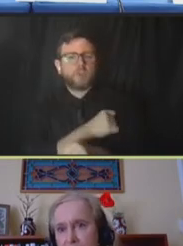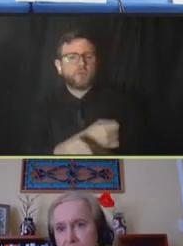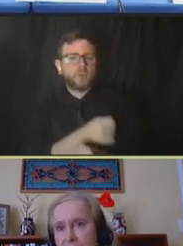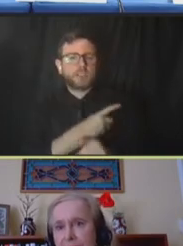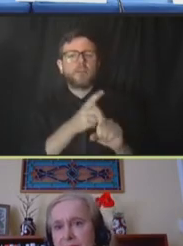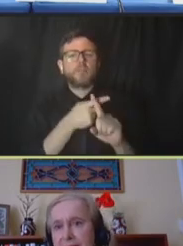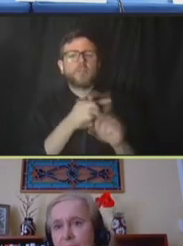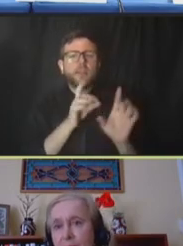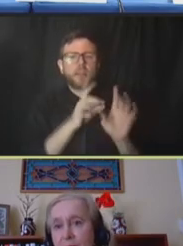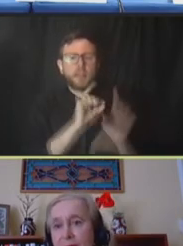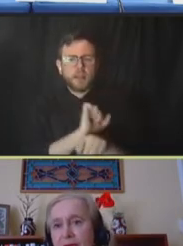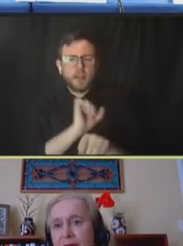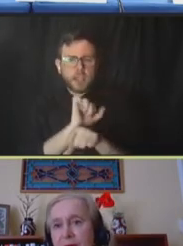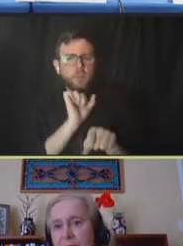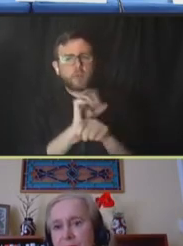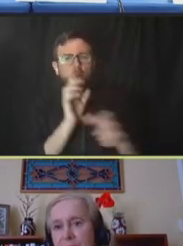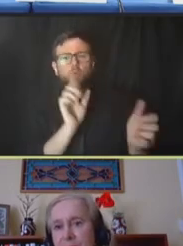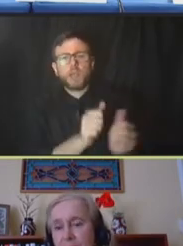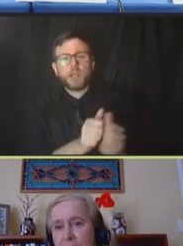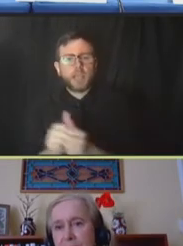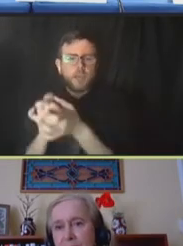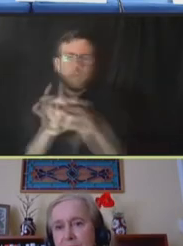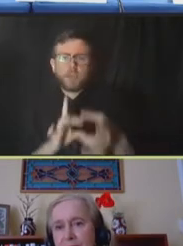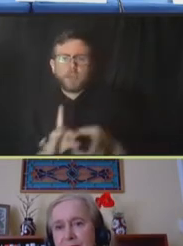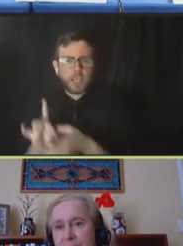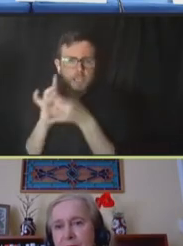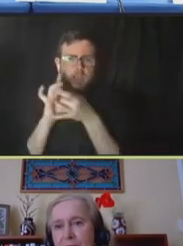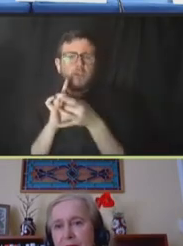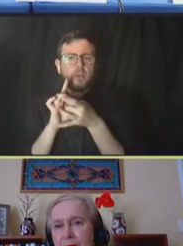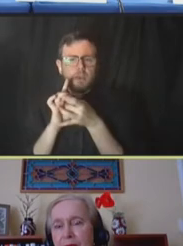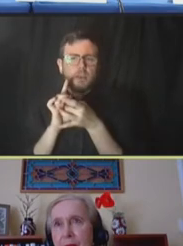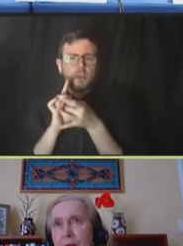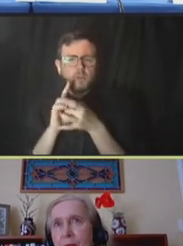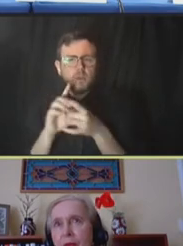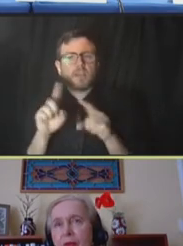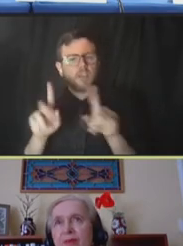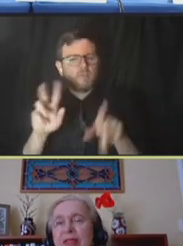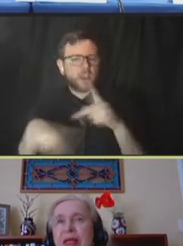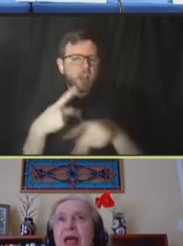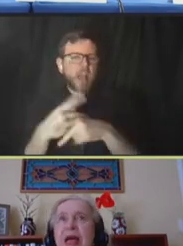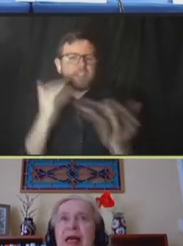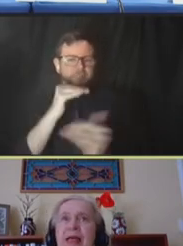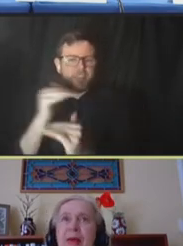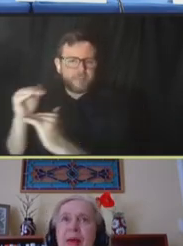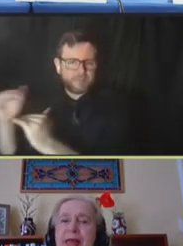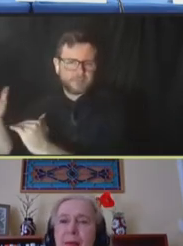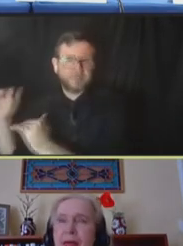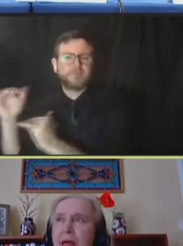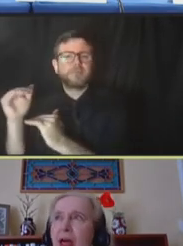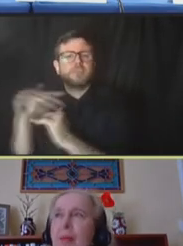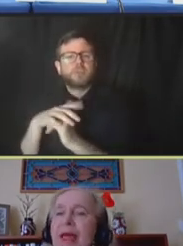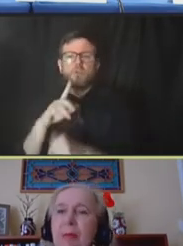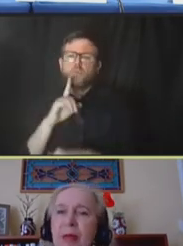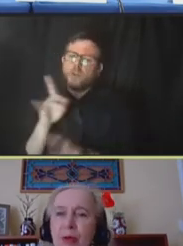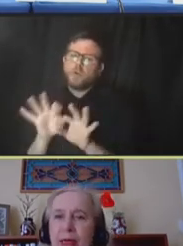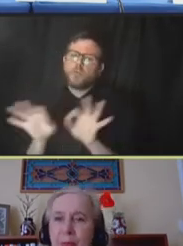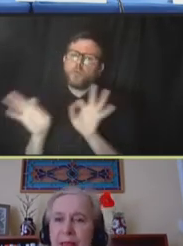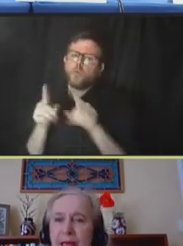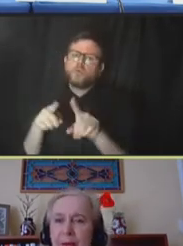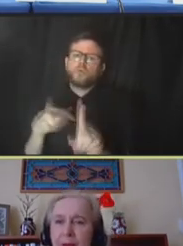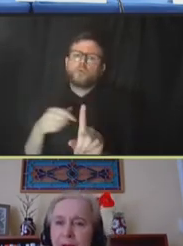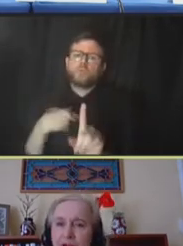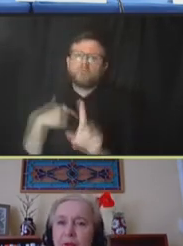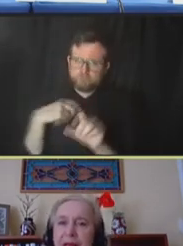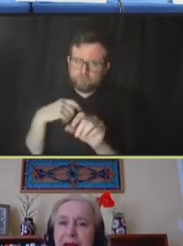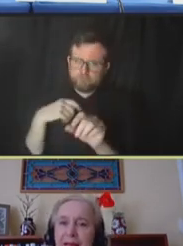the links. And we actually dealt with three different kinds of constraints, and this is something really, really important. And we've seen in the pandemic, maybe you might